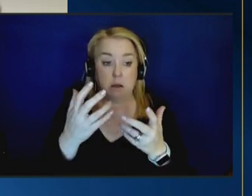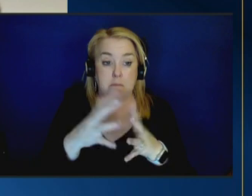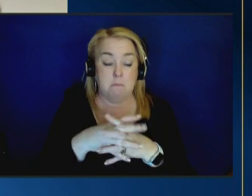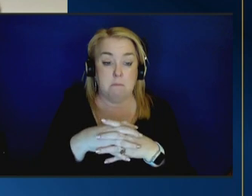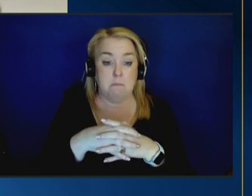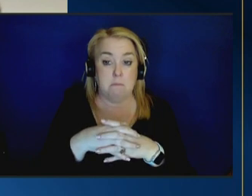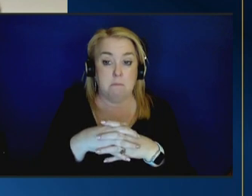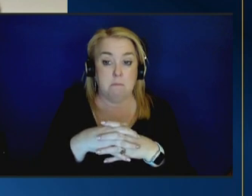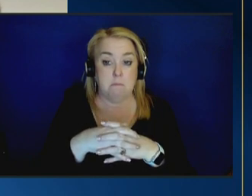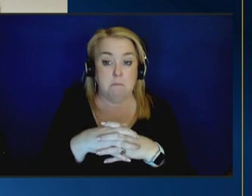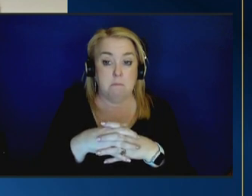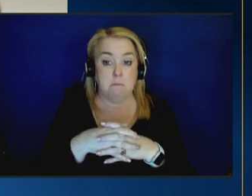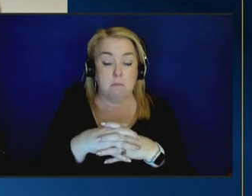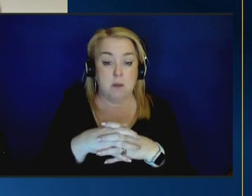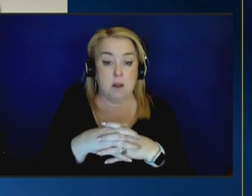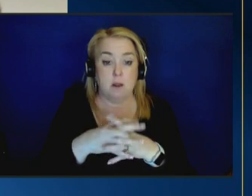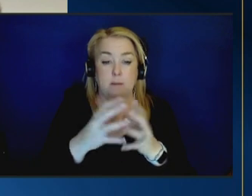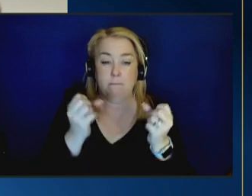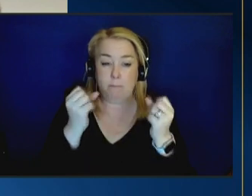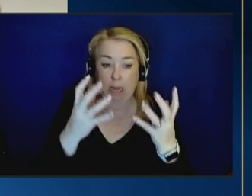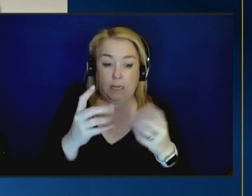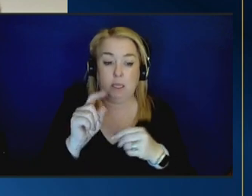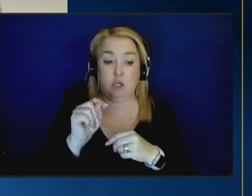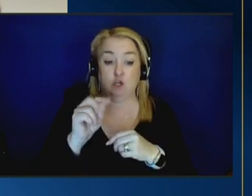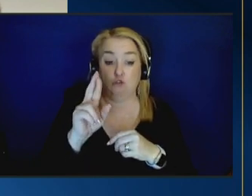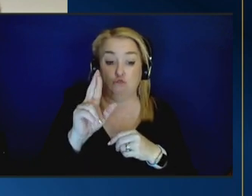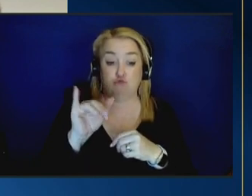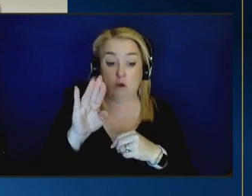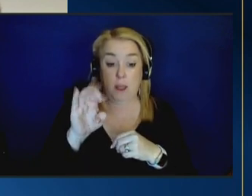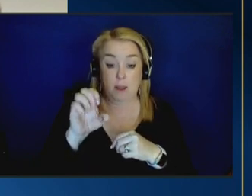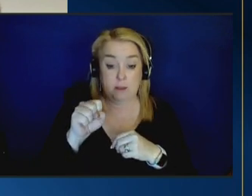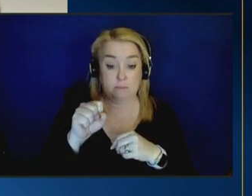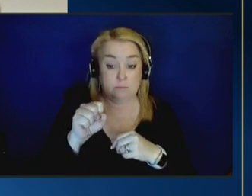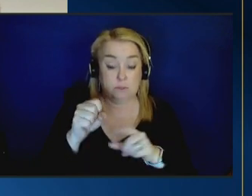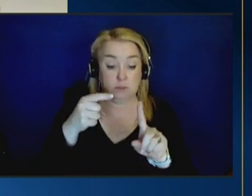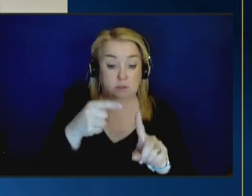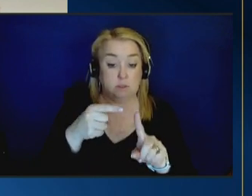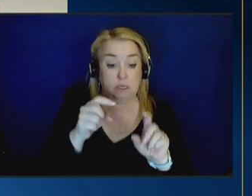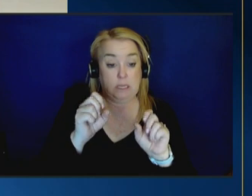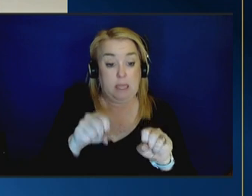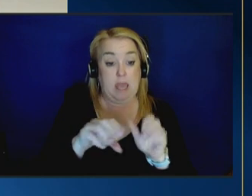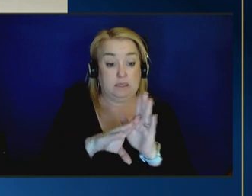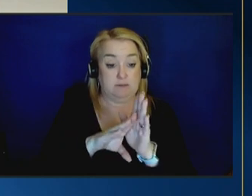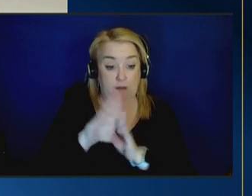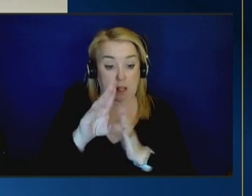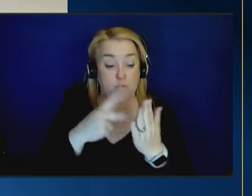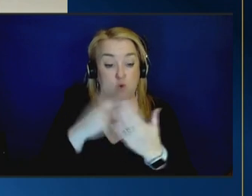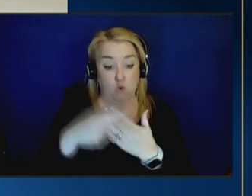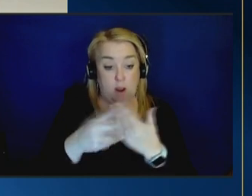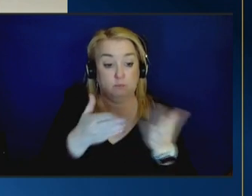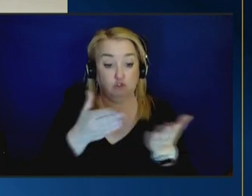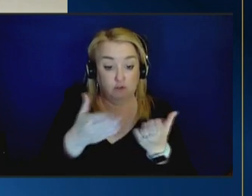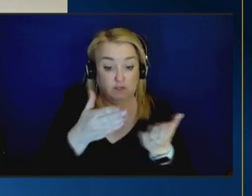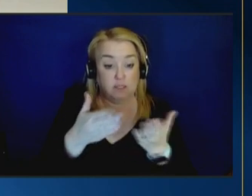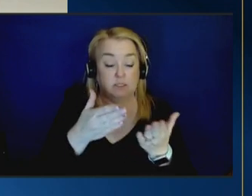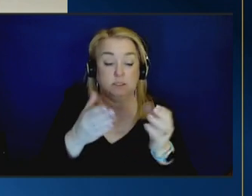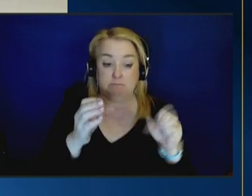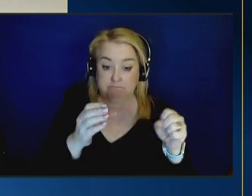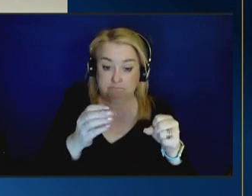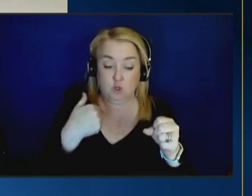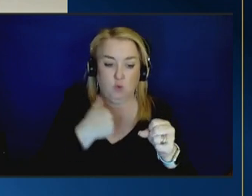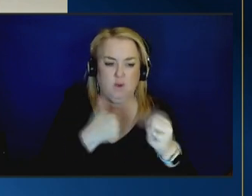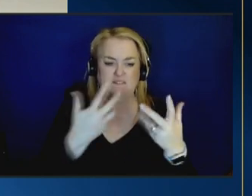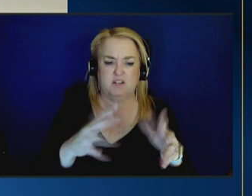uh that a number of tribes are able to uh develop these programs and services themselves we know that there will be many